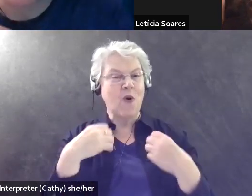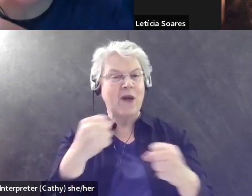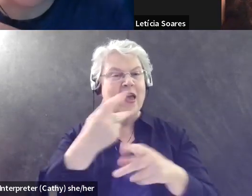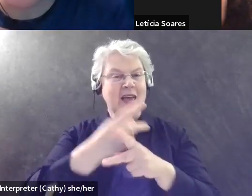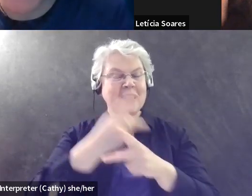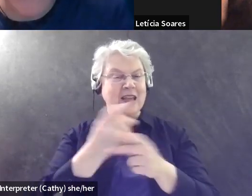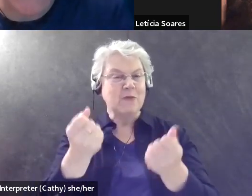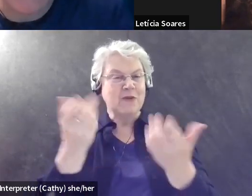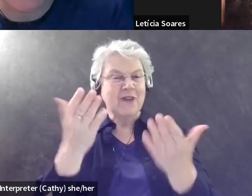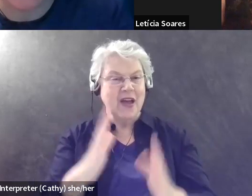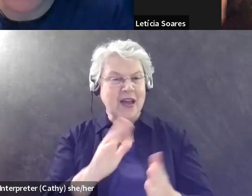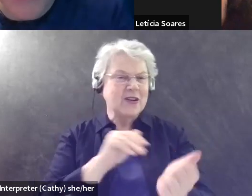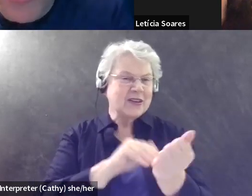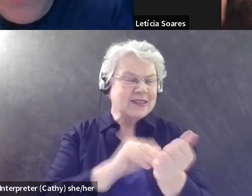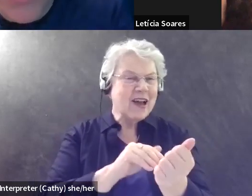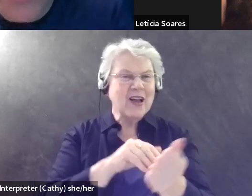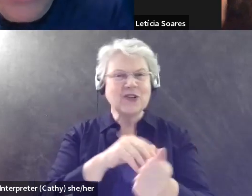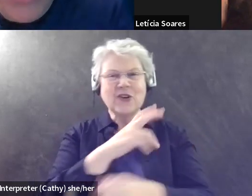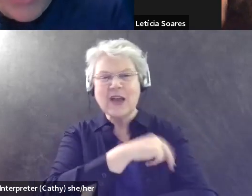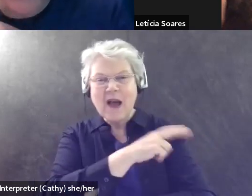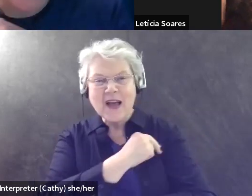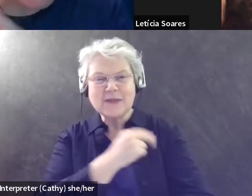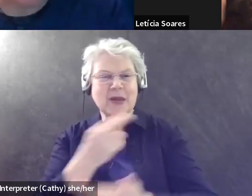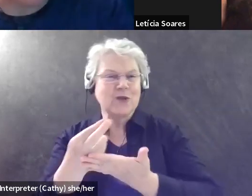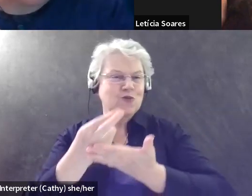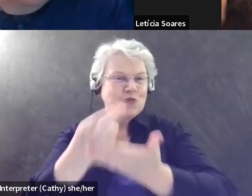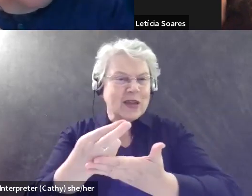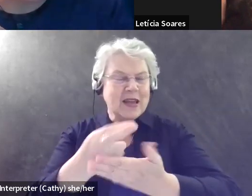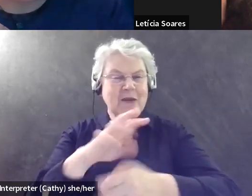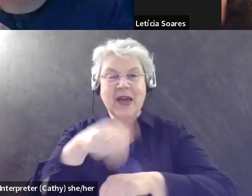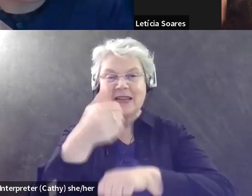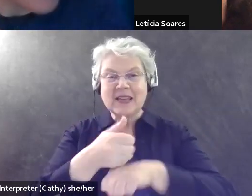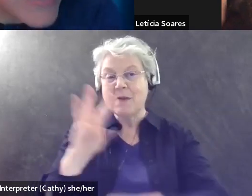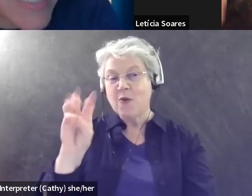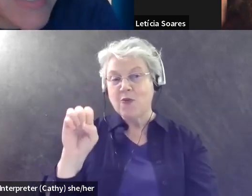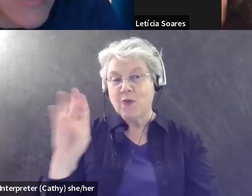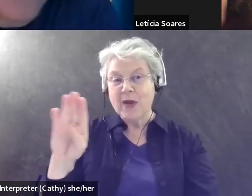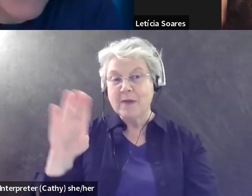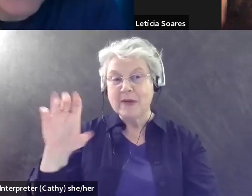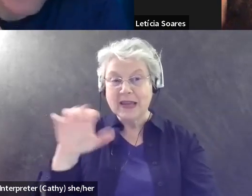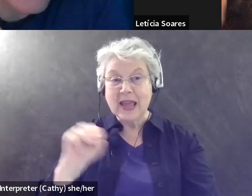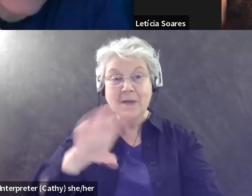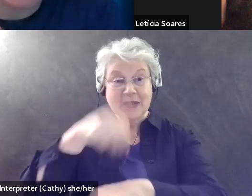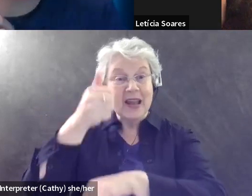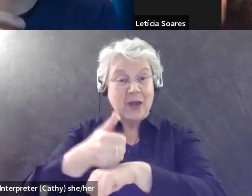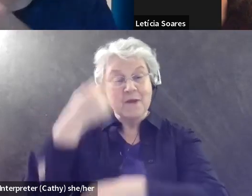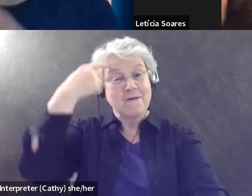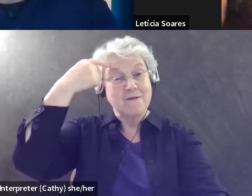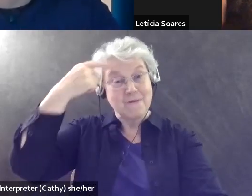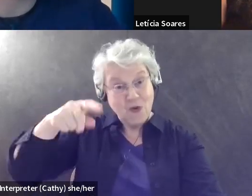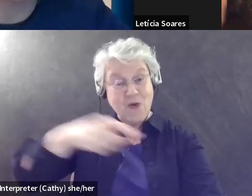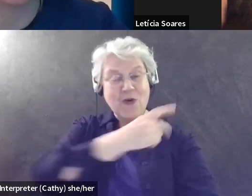in, you know, aged care facilities and rehab hospitals set up webcams for, for patients. And just as a